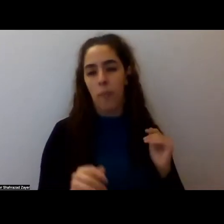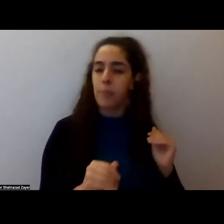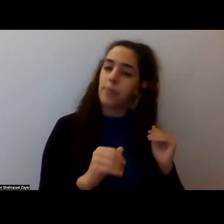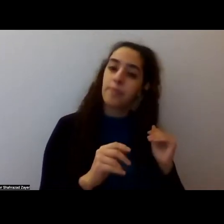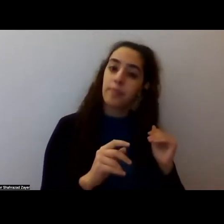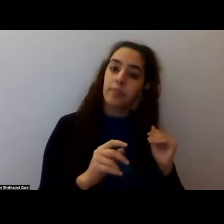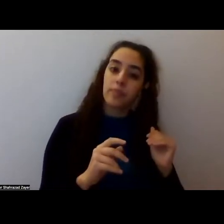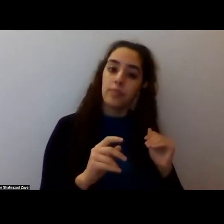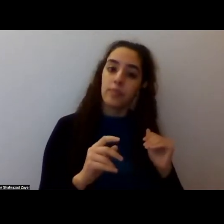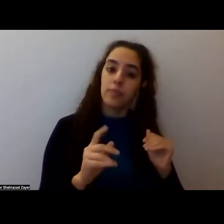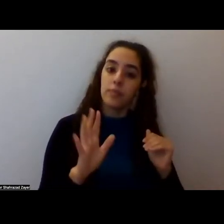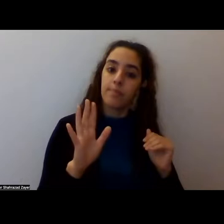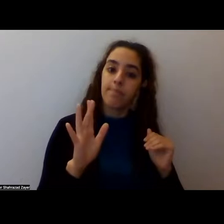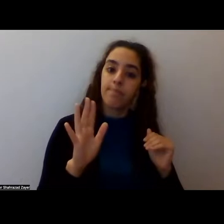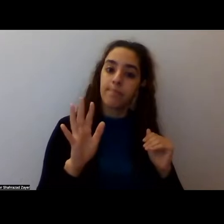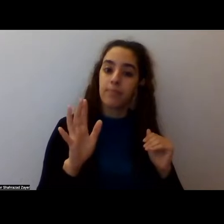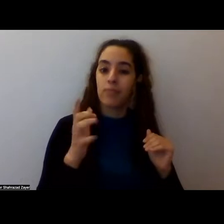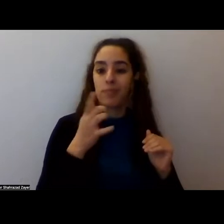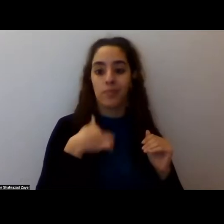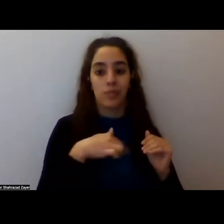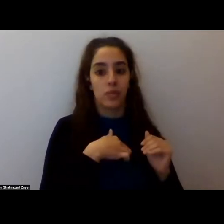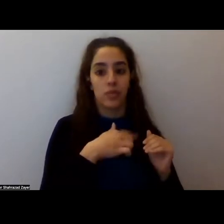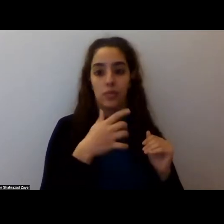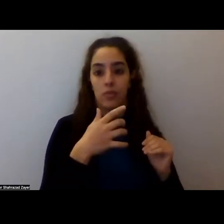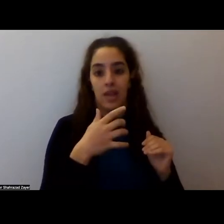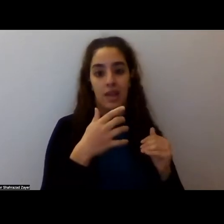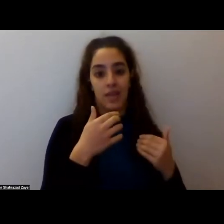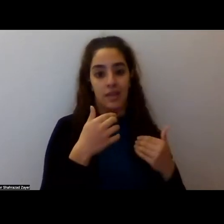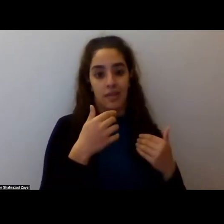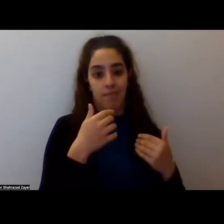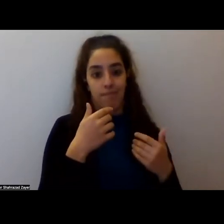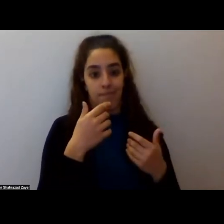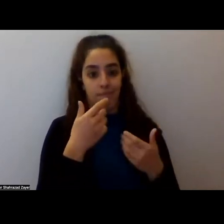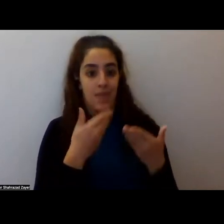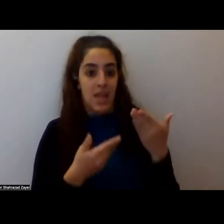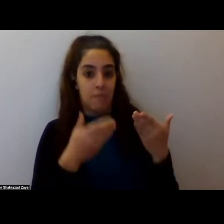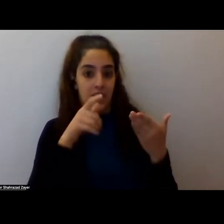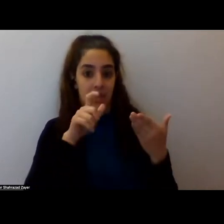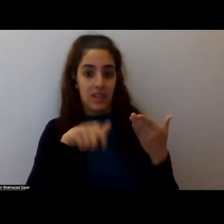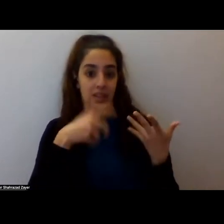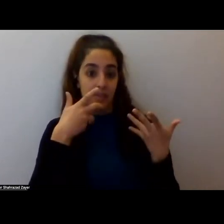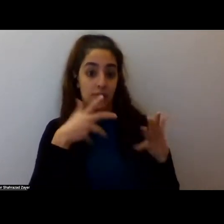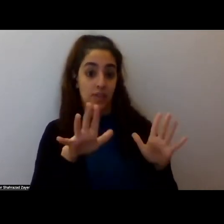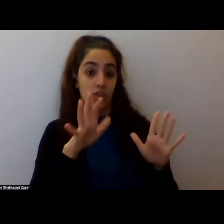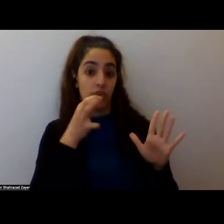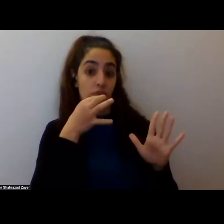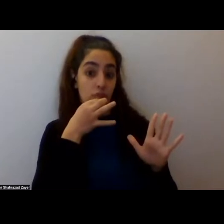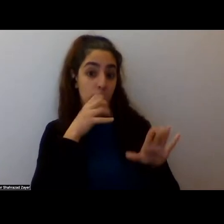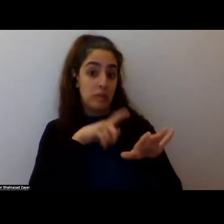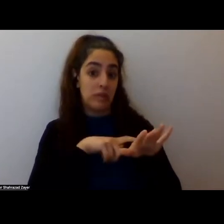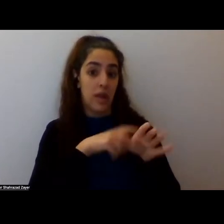okay. Uh, so we, we are, we're almost, um, we're almost wrapped up, uh, we're, almost out of time.